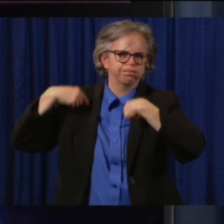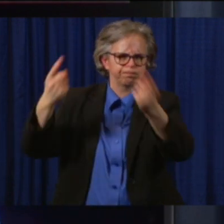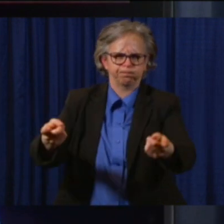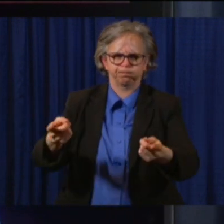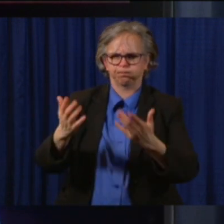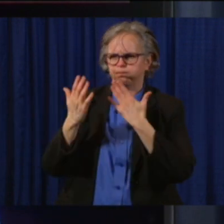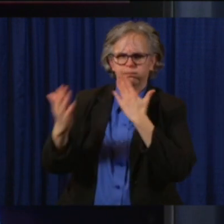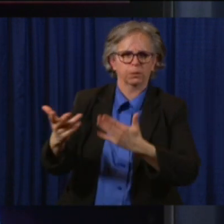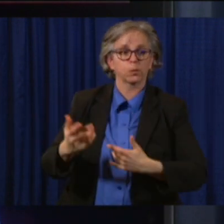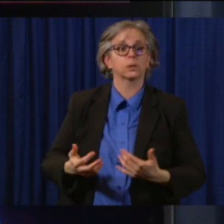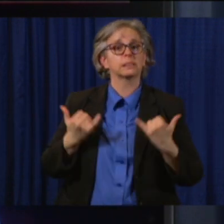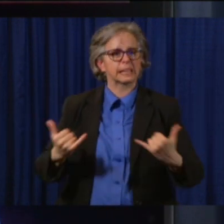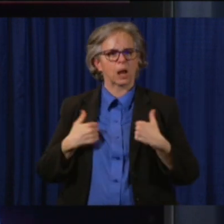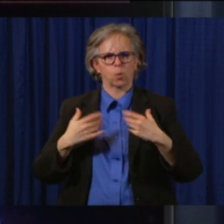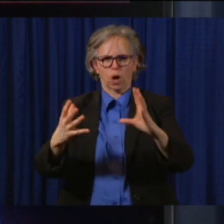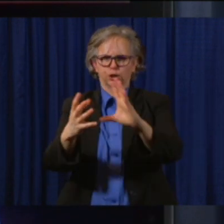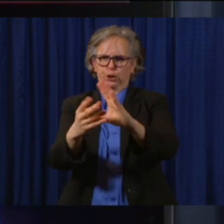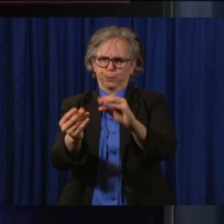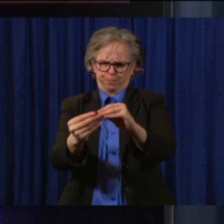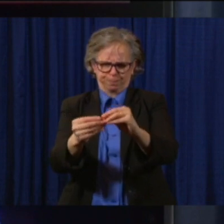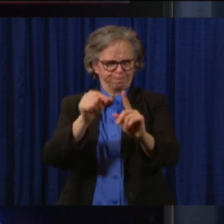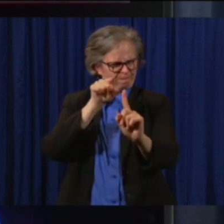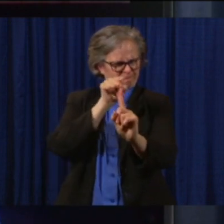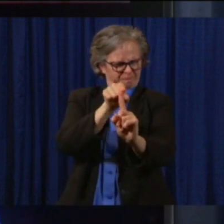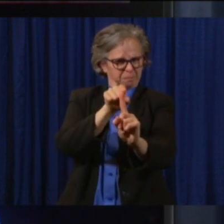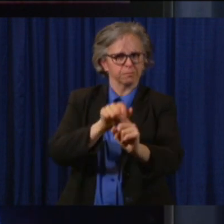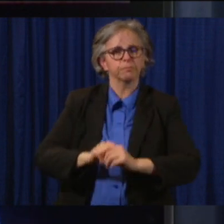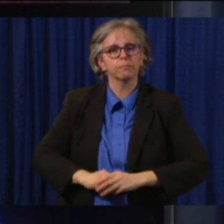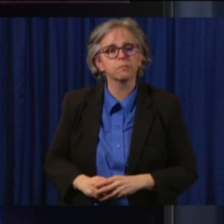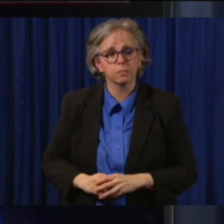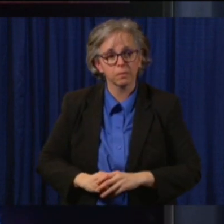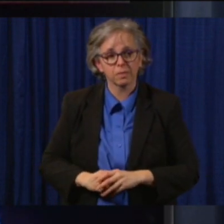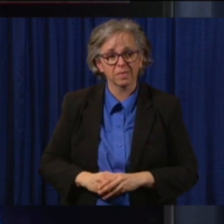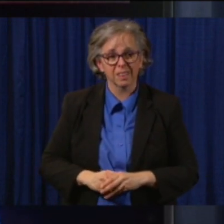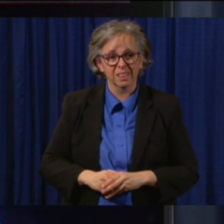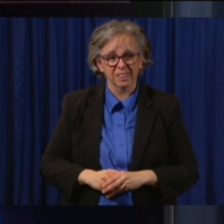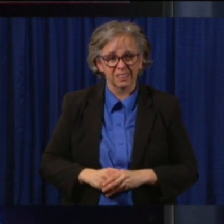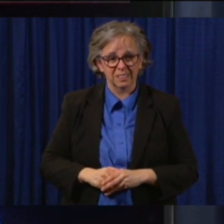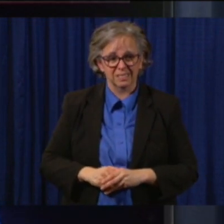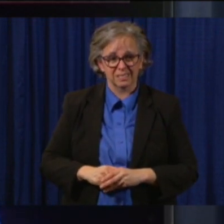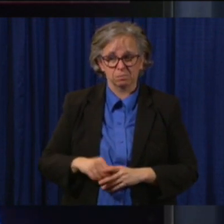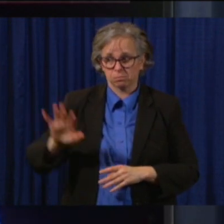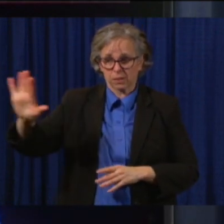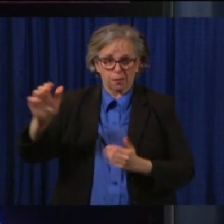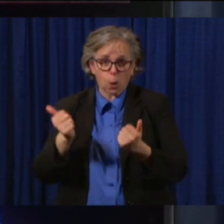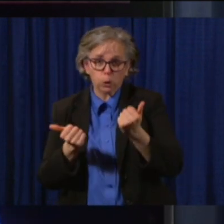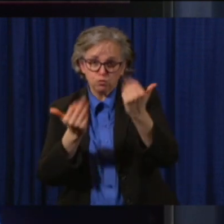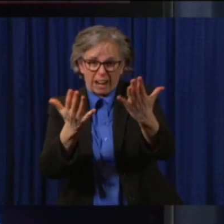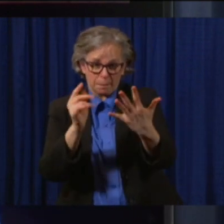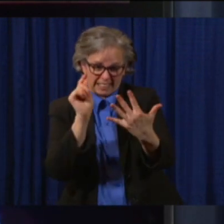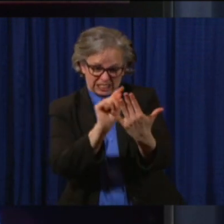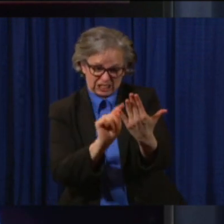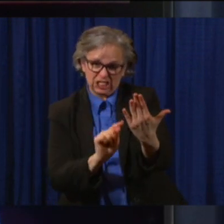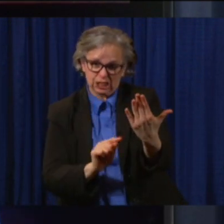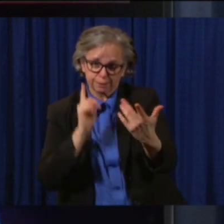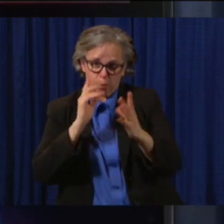you is that those recommendations that are being formulated, in my mind,